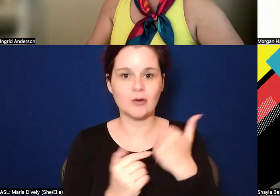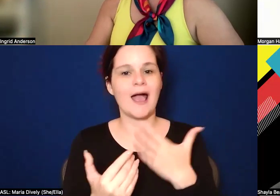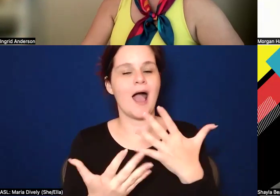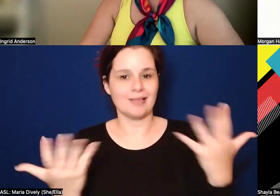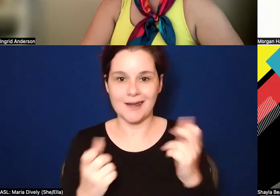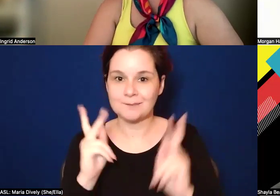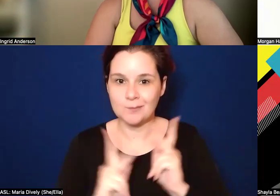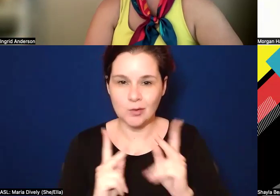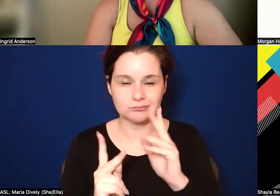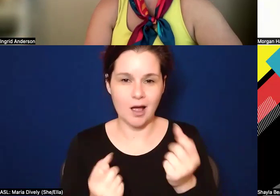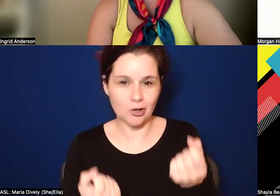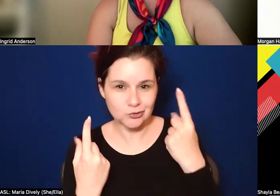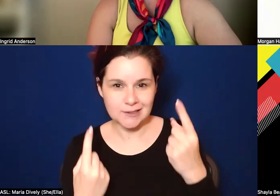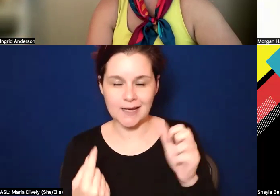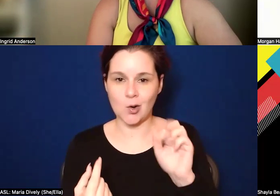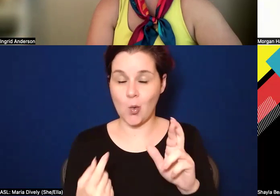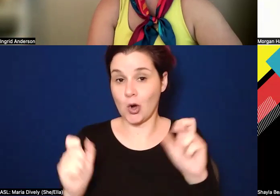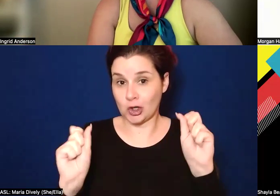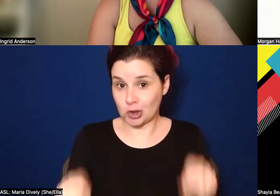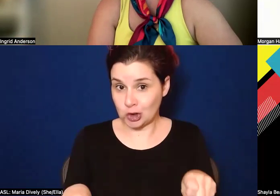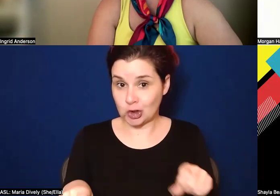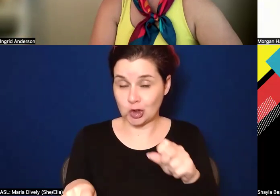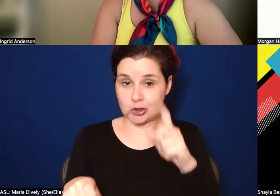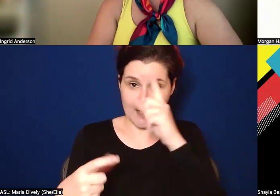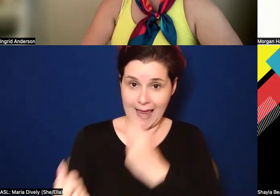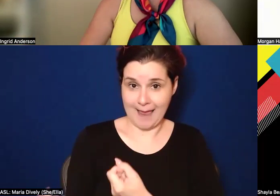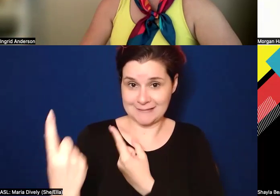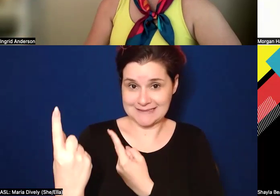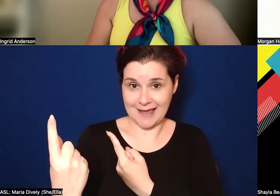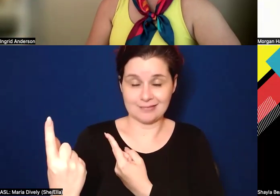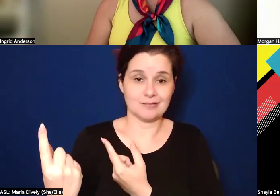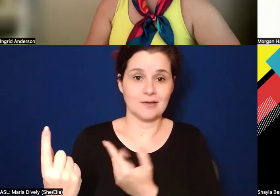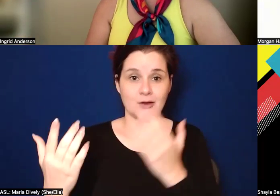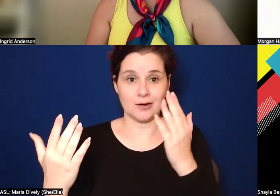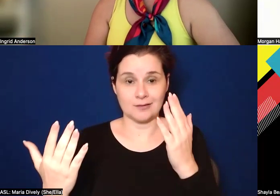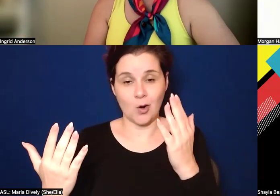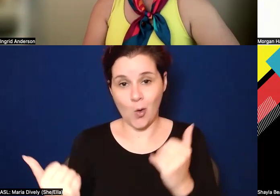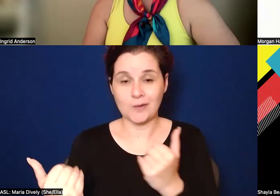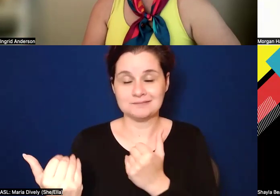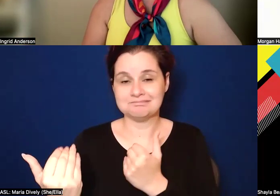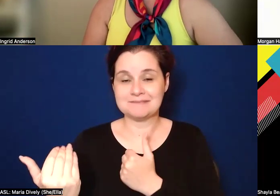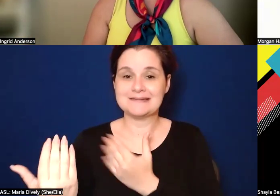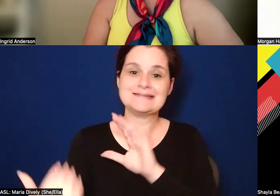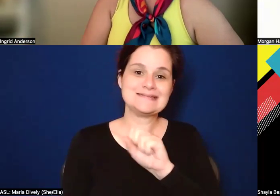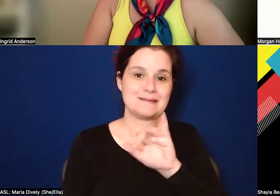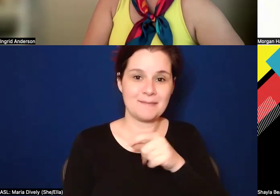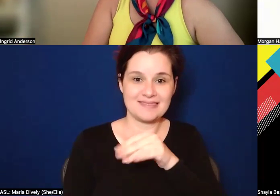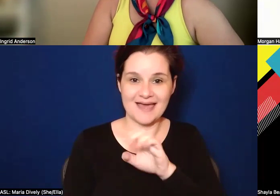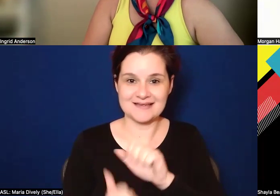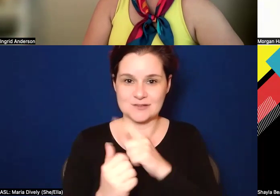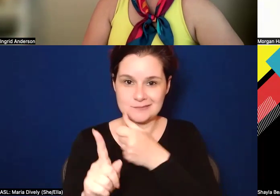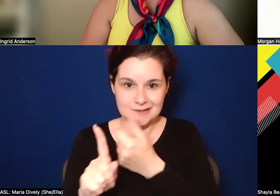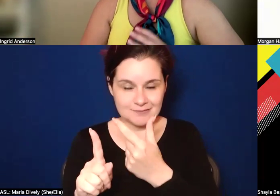understand or could empathize with, at the very least, hopefully sympathize with the identity of being a